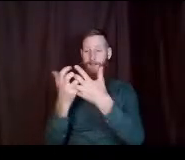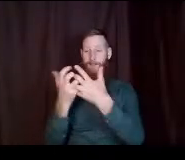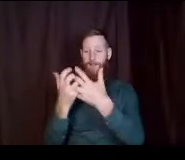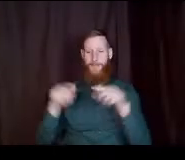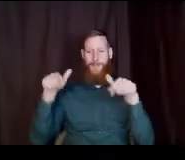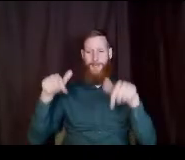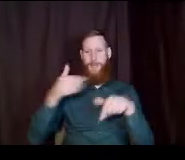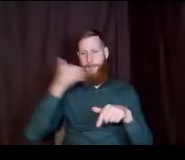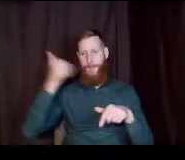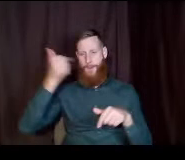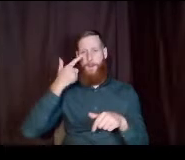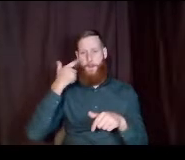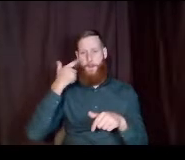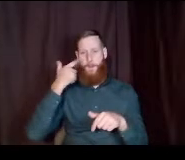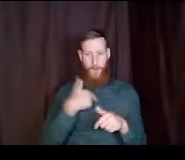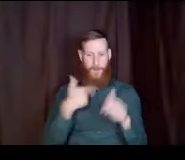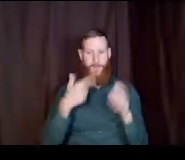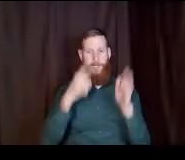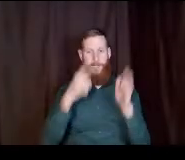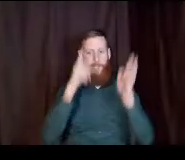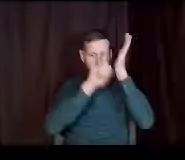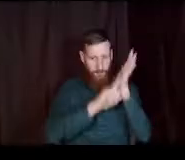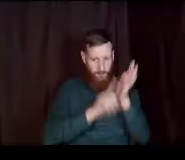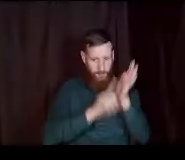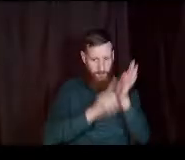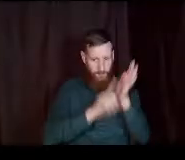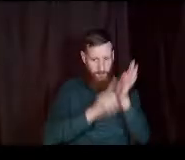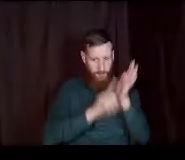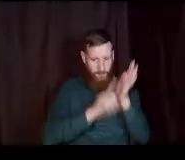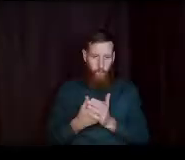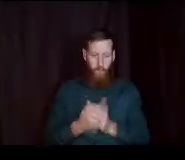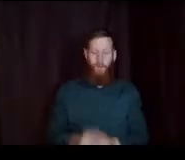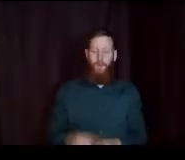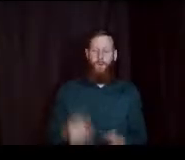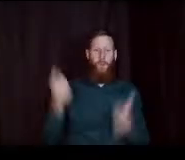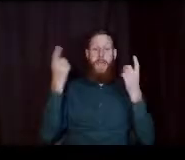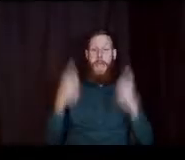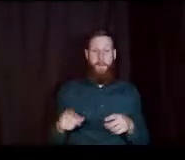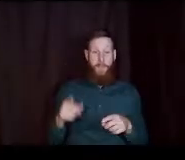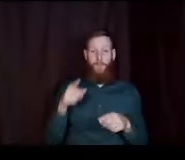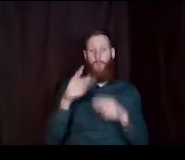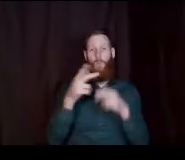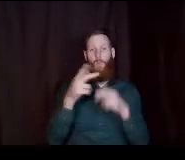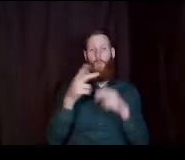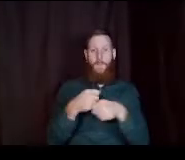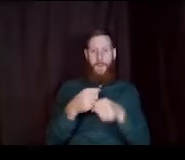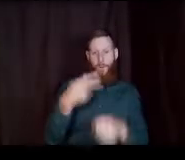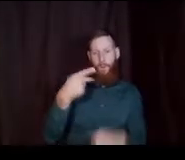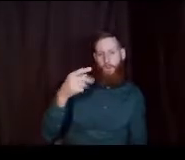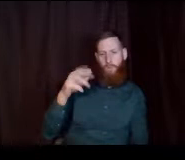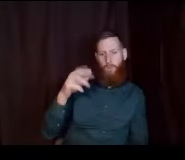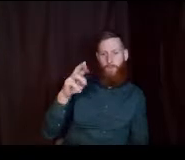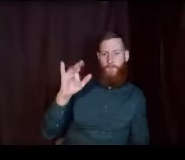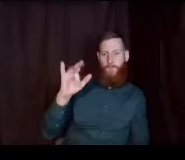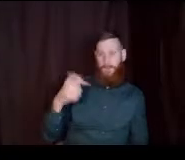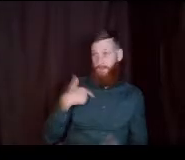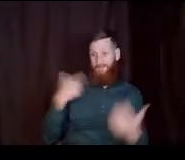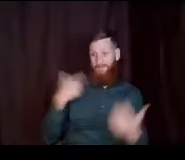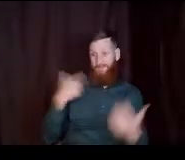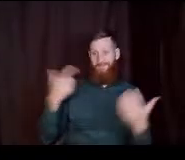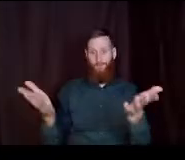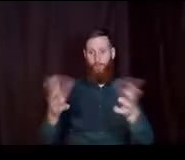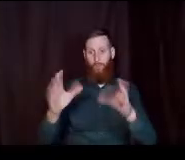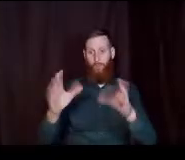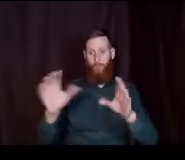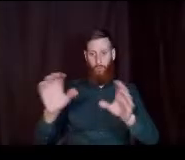we bet them um so what happens is you'll go ahead and build a profile and i would do this as soon as possible and then see